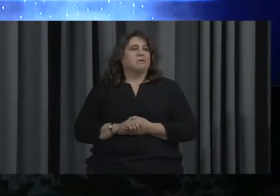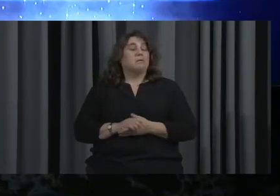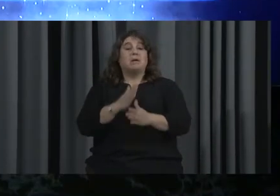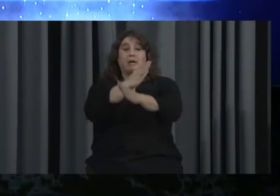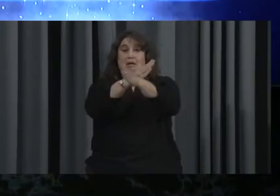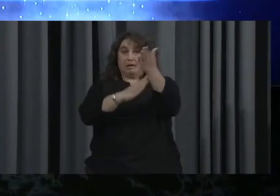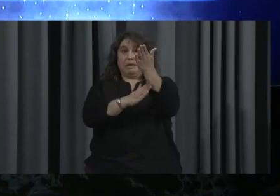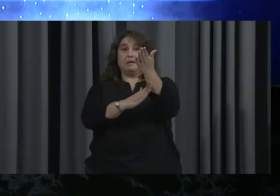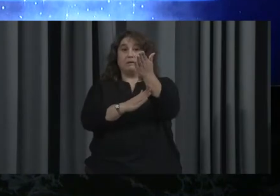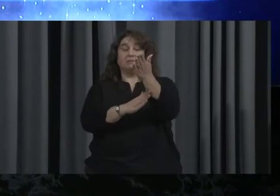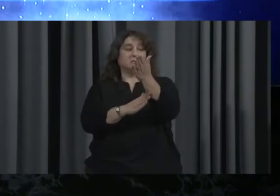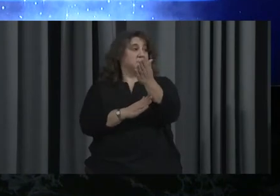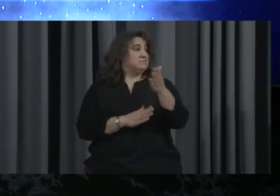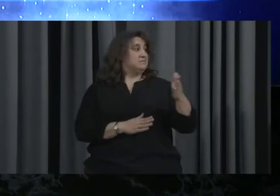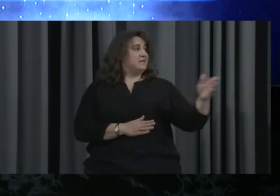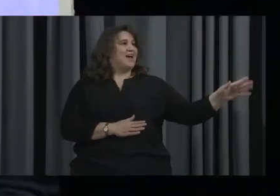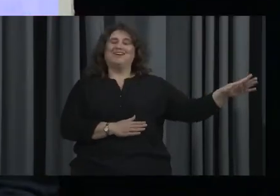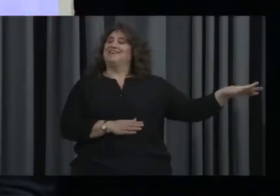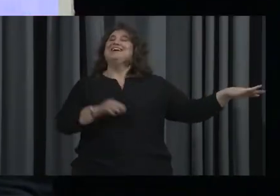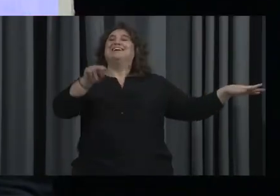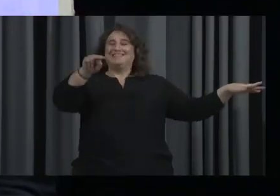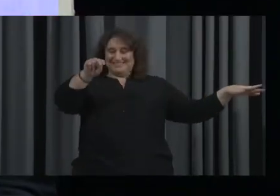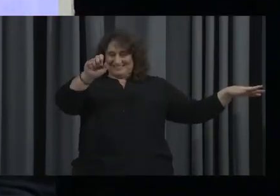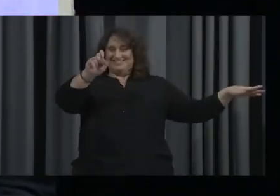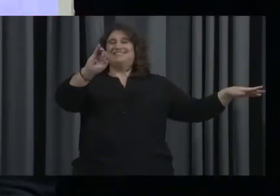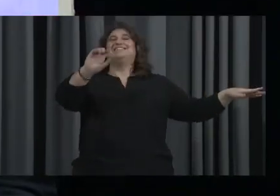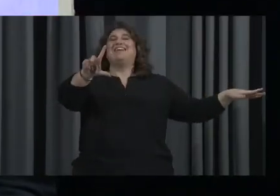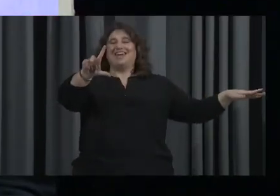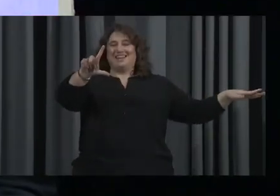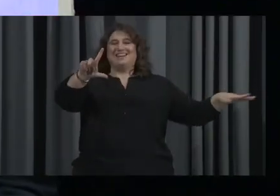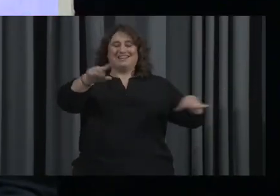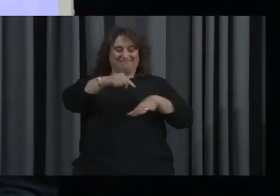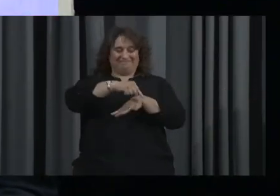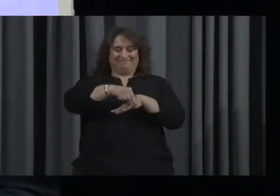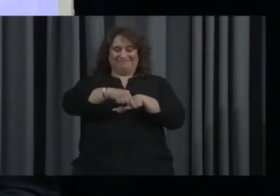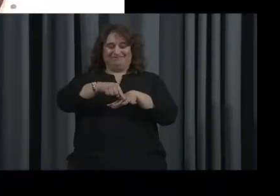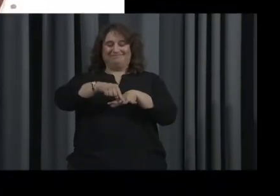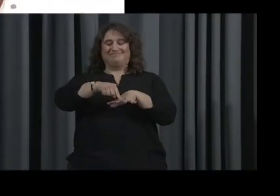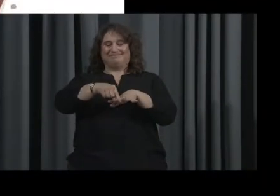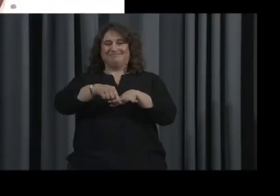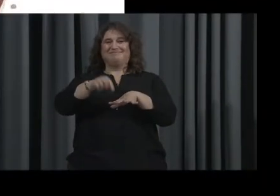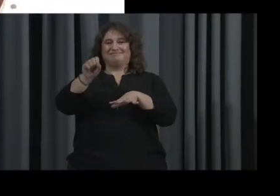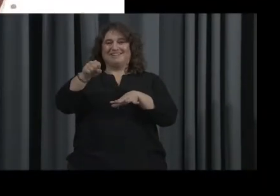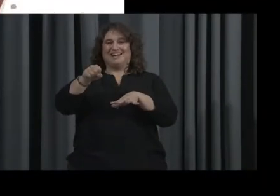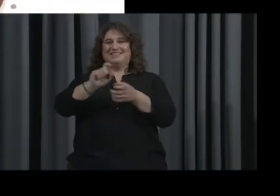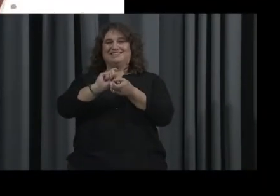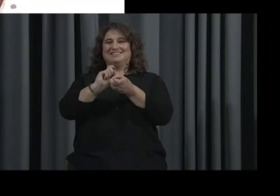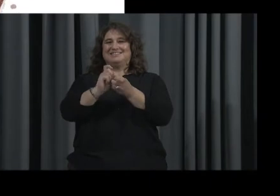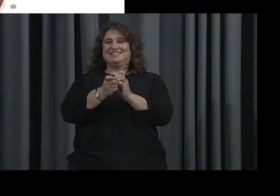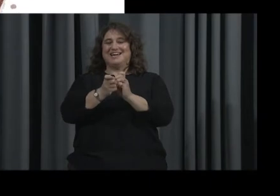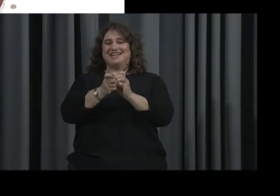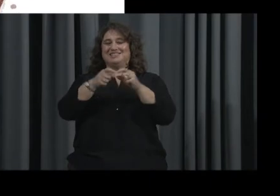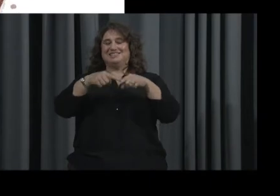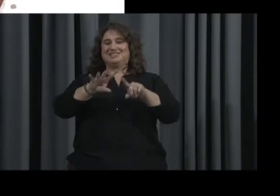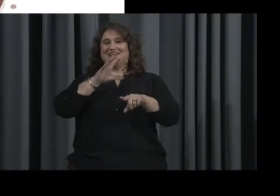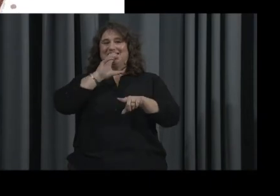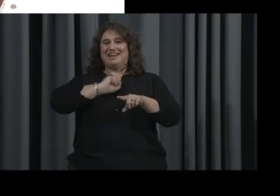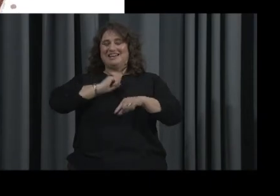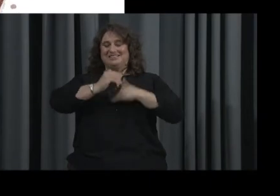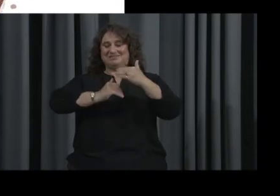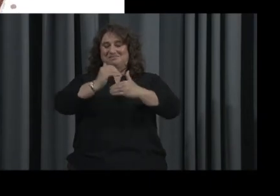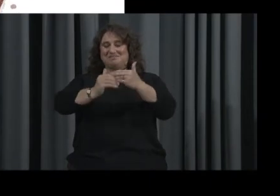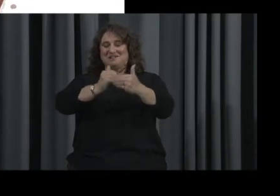What you got in there? It's actually the nails. Looks like you both got it. All right. Okay. All right. We're doing good so far. Yeah.